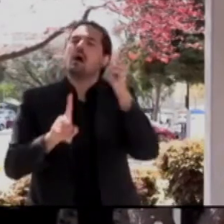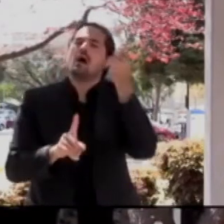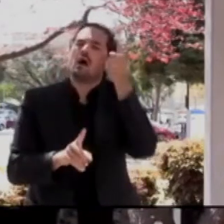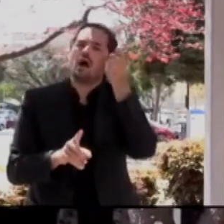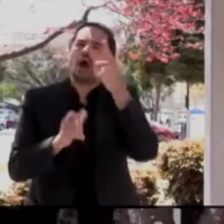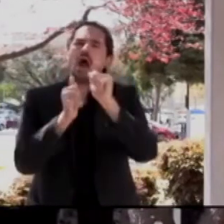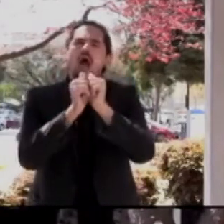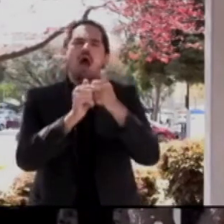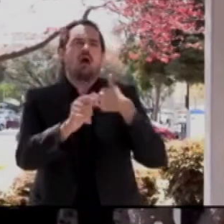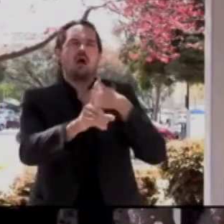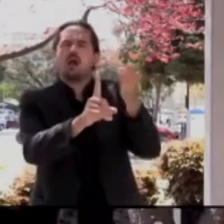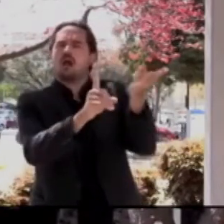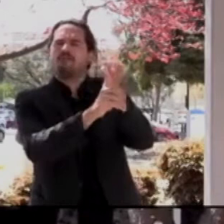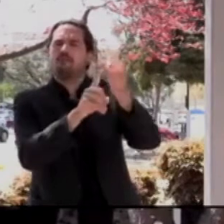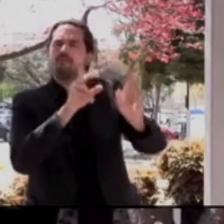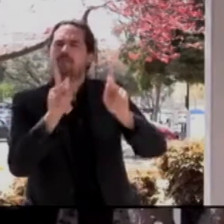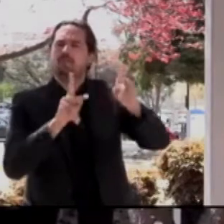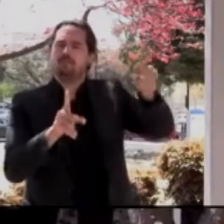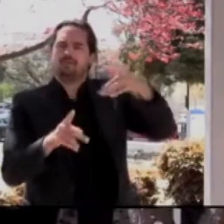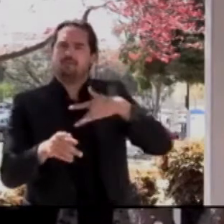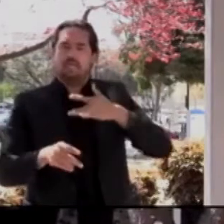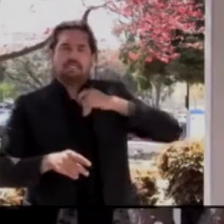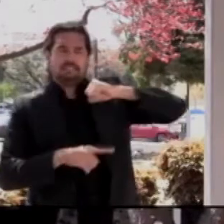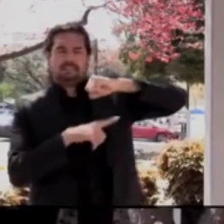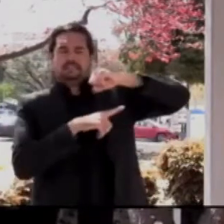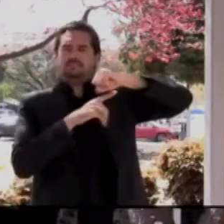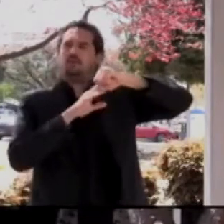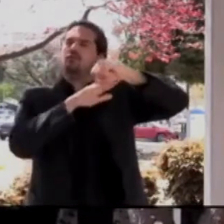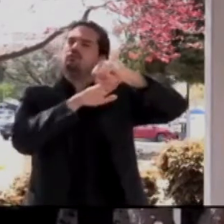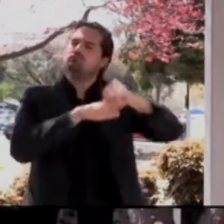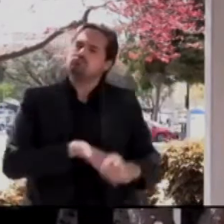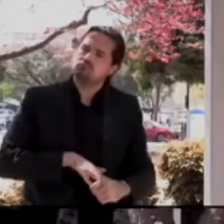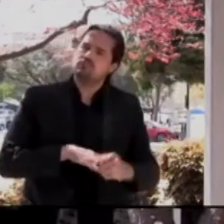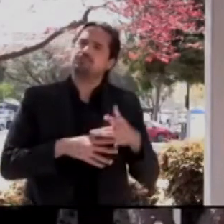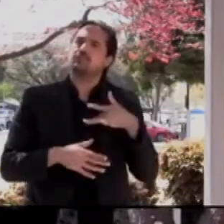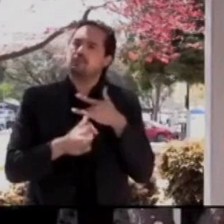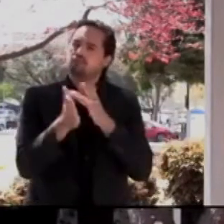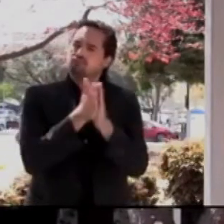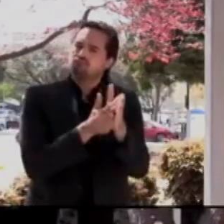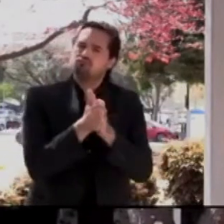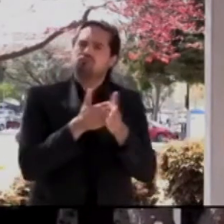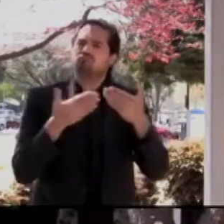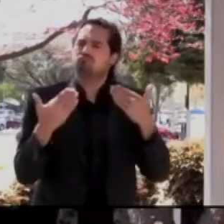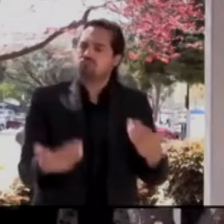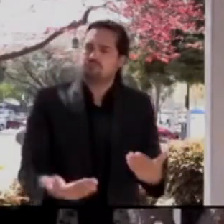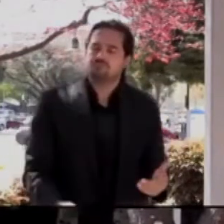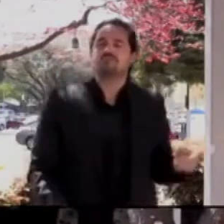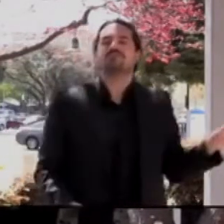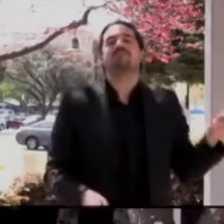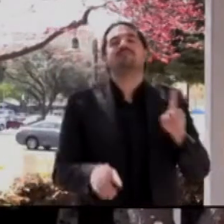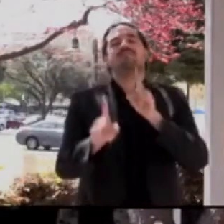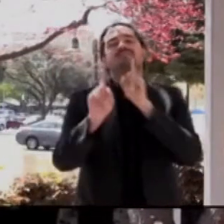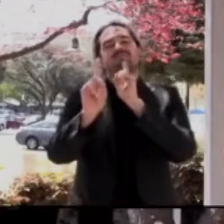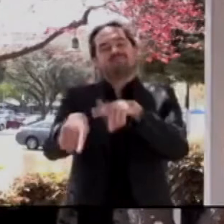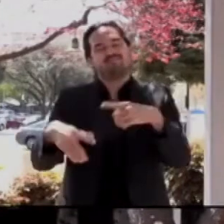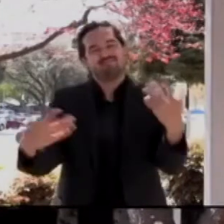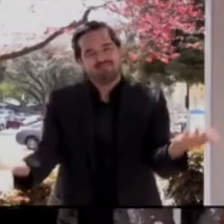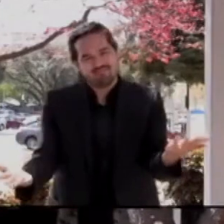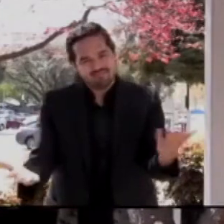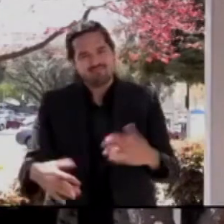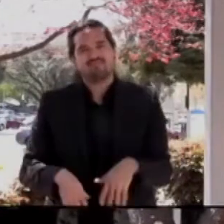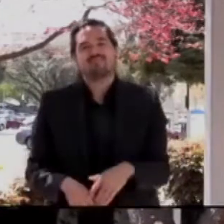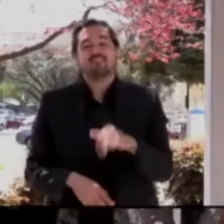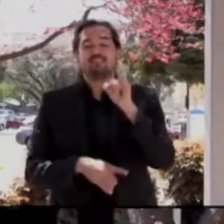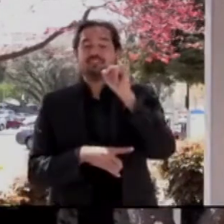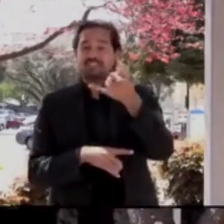I think the important thing to realize about this side effect of the Johnson & Johnson vaccine is exactly how rare it is. So less than one in a million